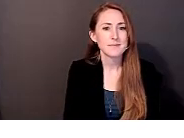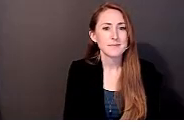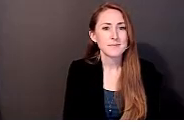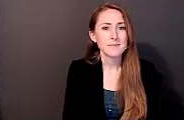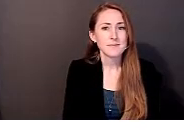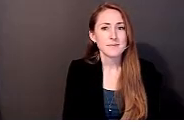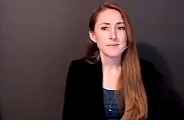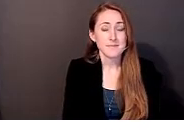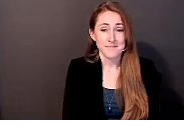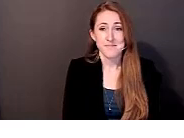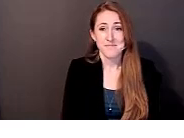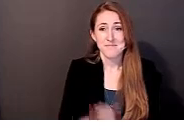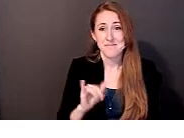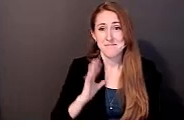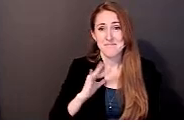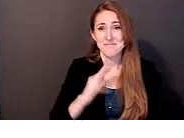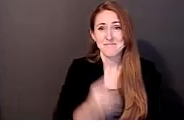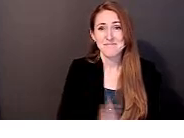Yeah, so that was great.